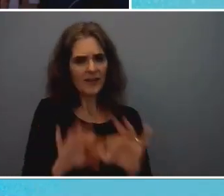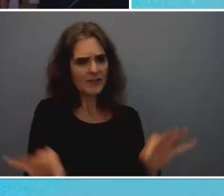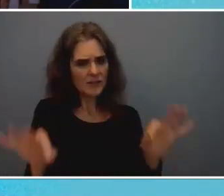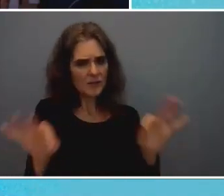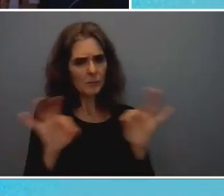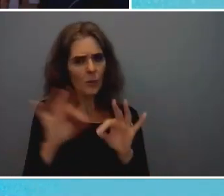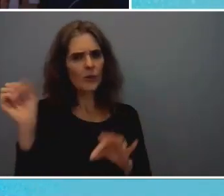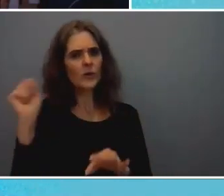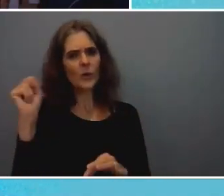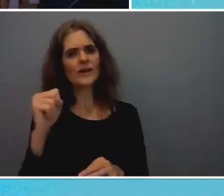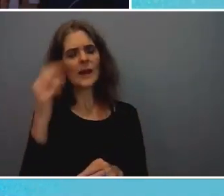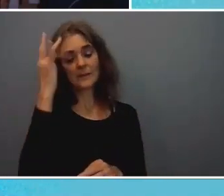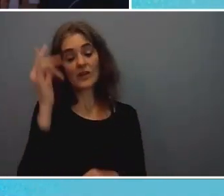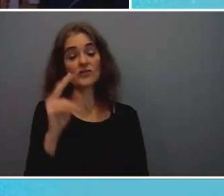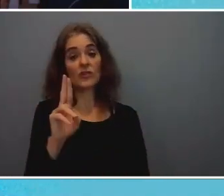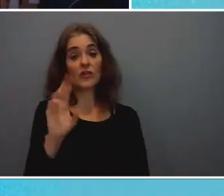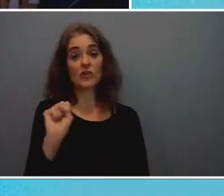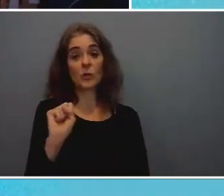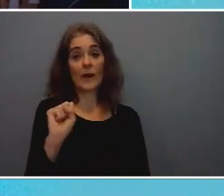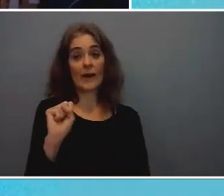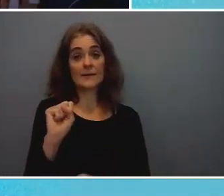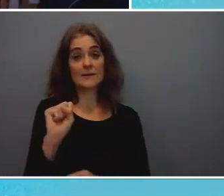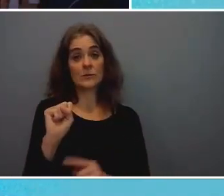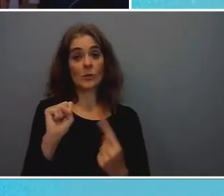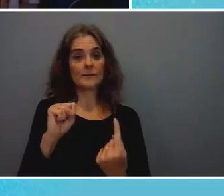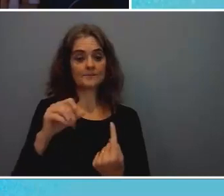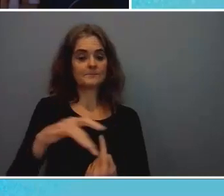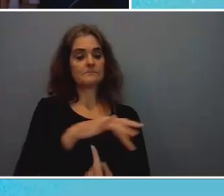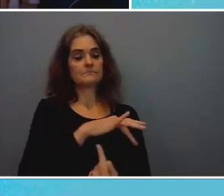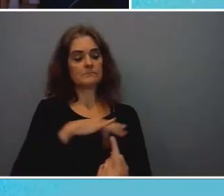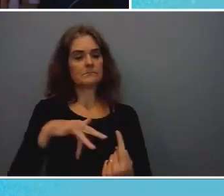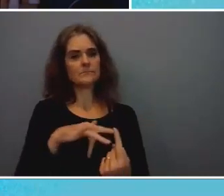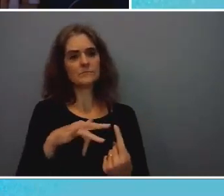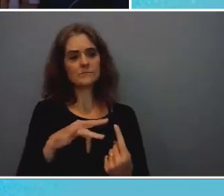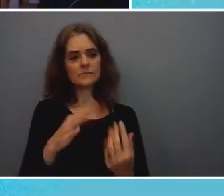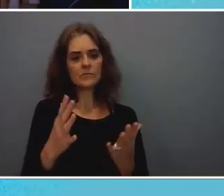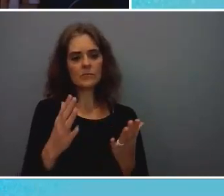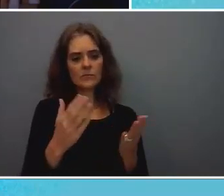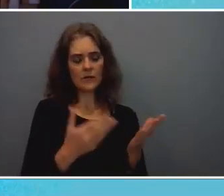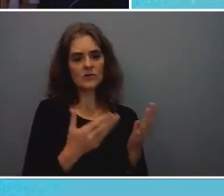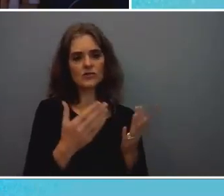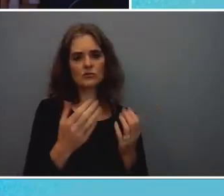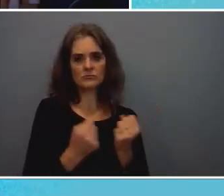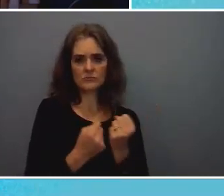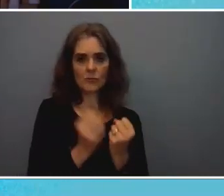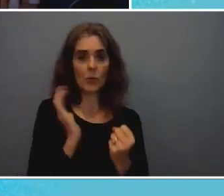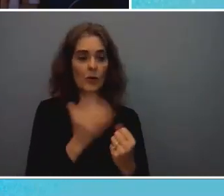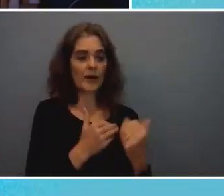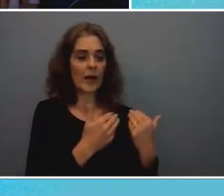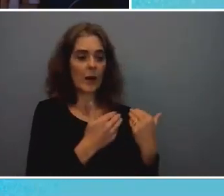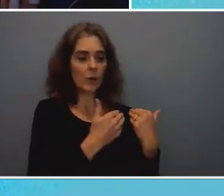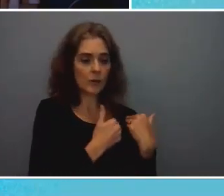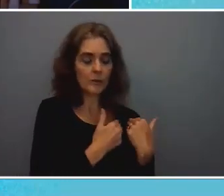can the united states do to carry its part of the burden so the cdc and hhs and um